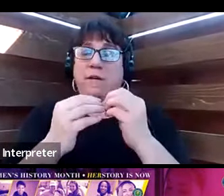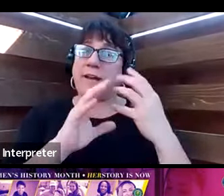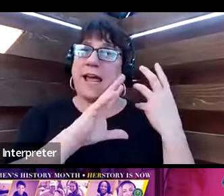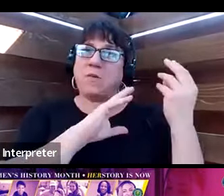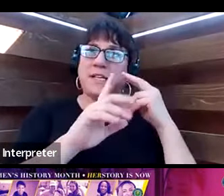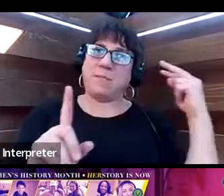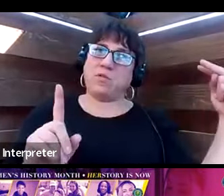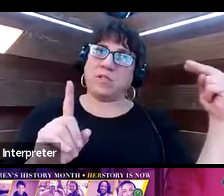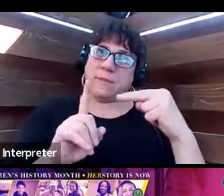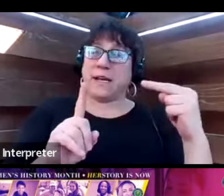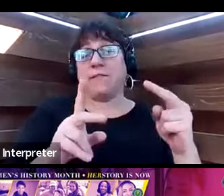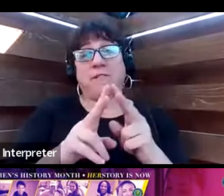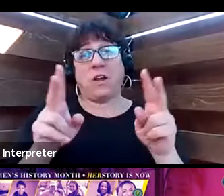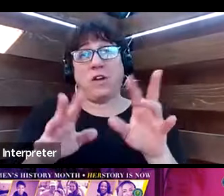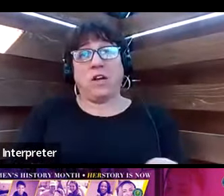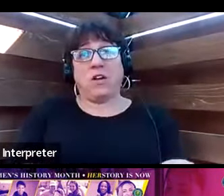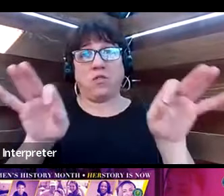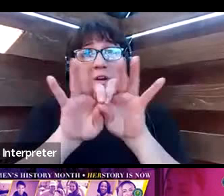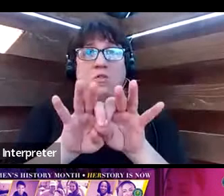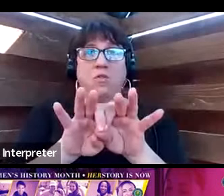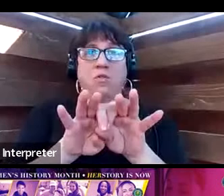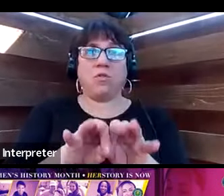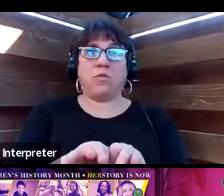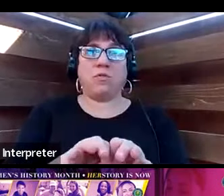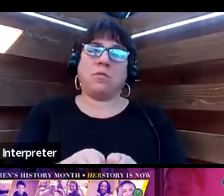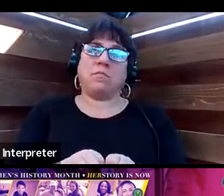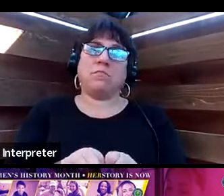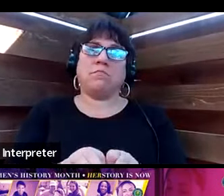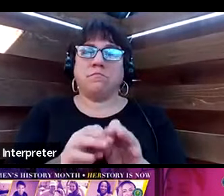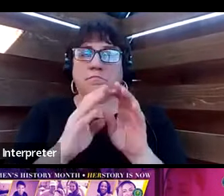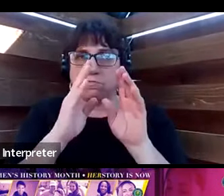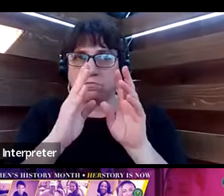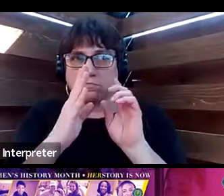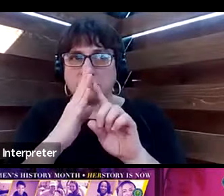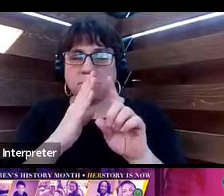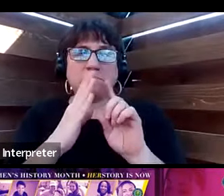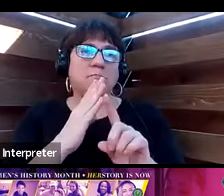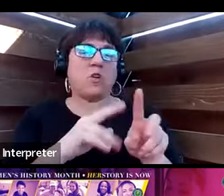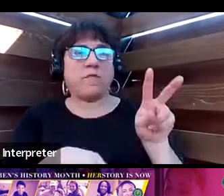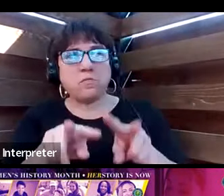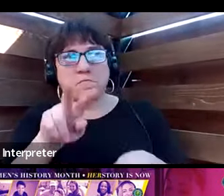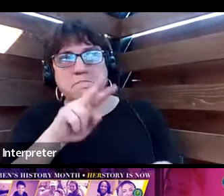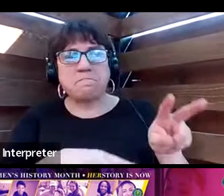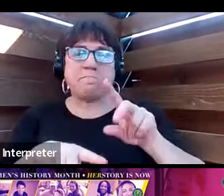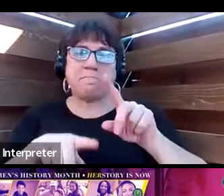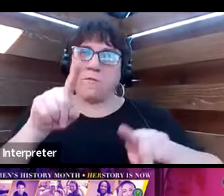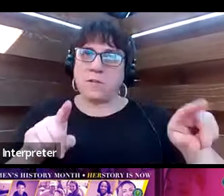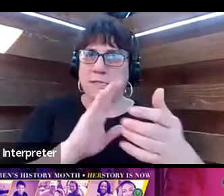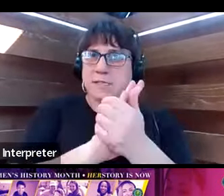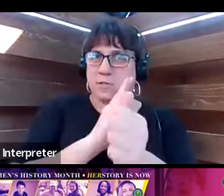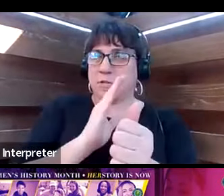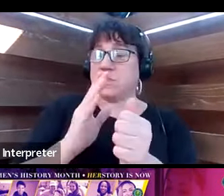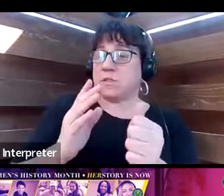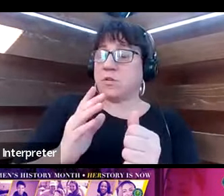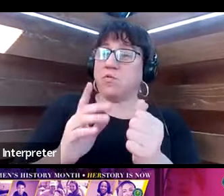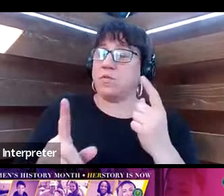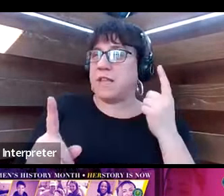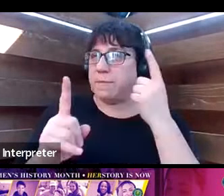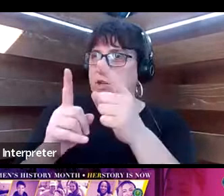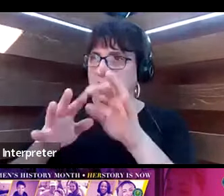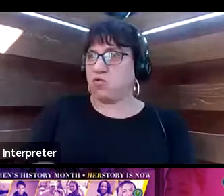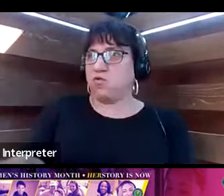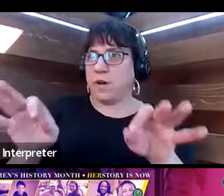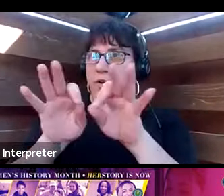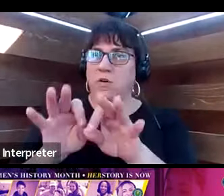perspective is very critical. I look for diversity and skills, which means a combination of the mission critical occupations.